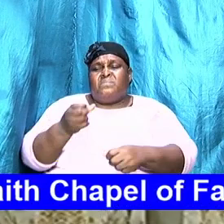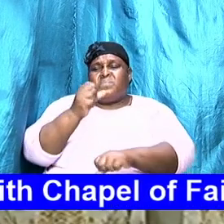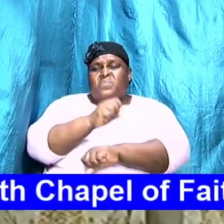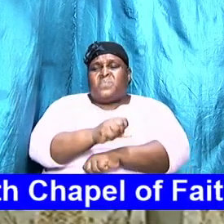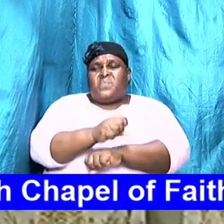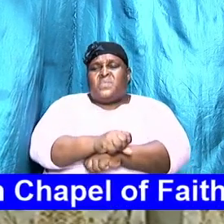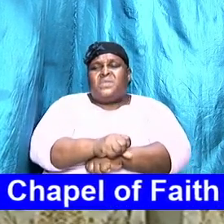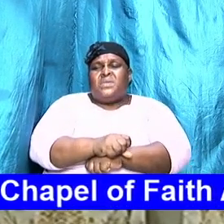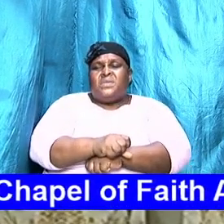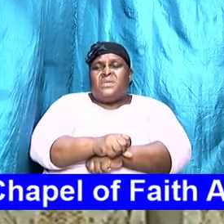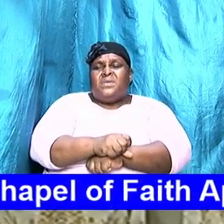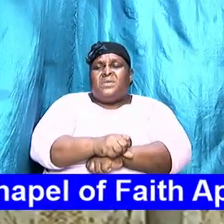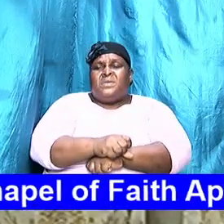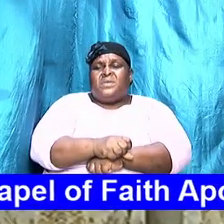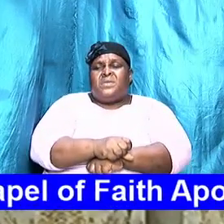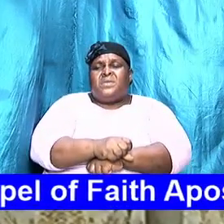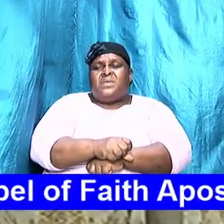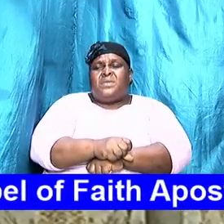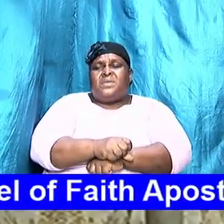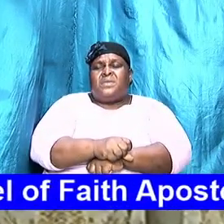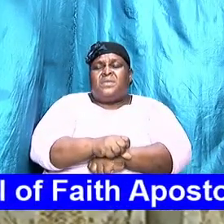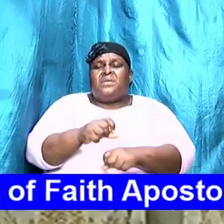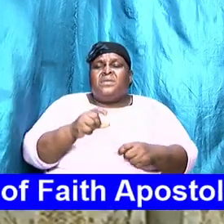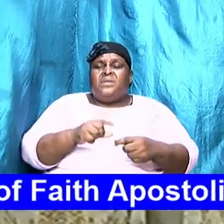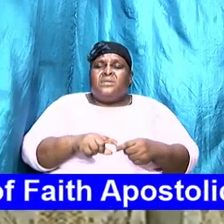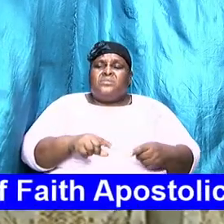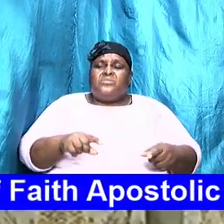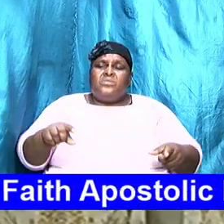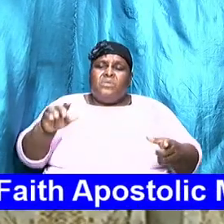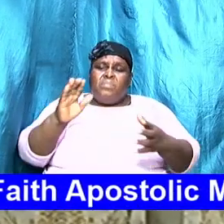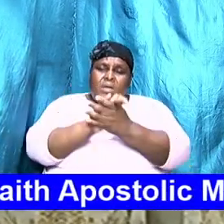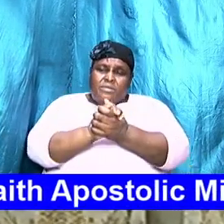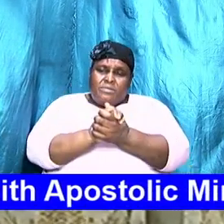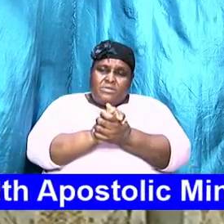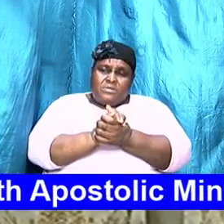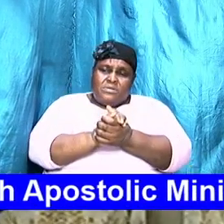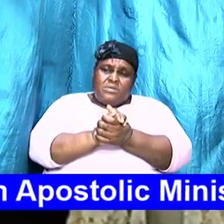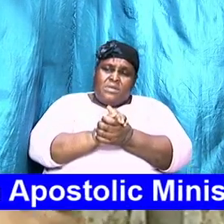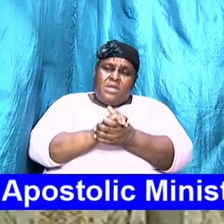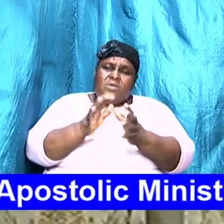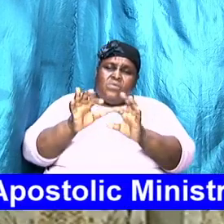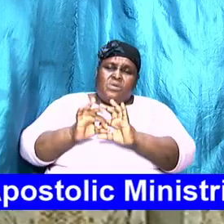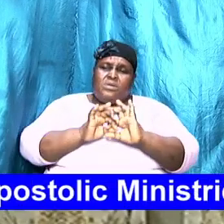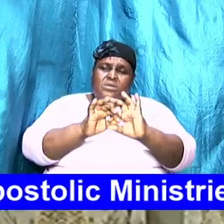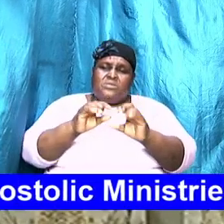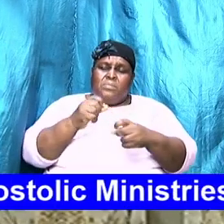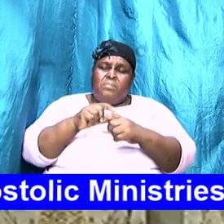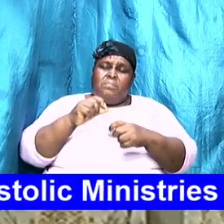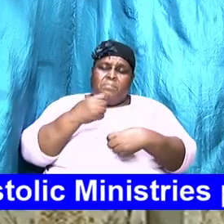have their contribution to make to the marriage and to the relationship to make it happen and that is true